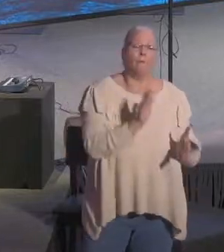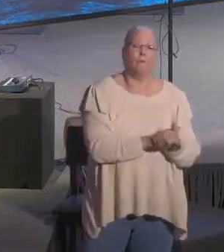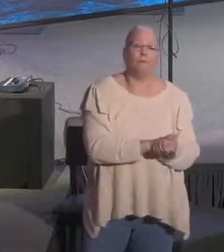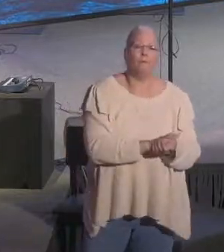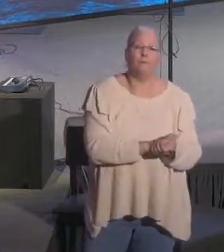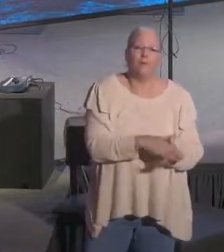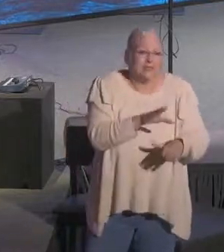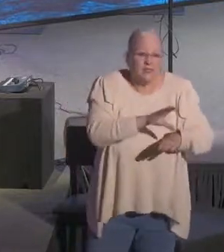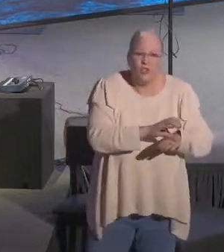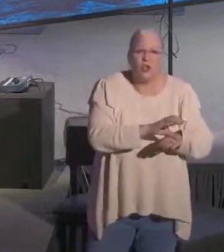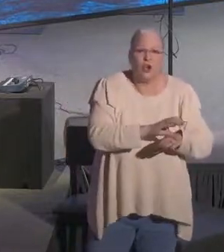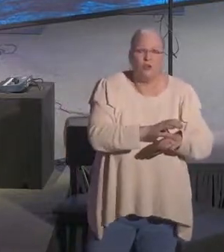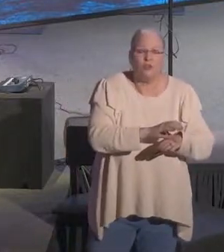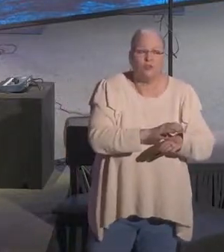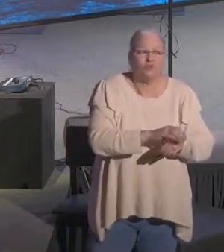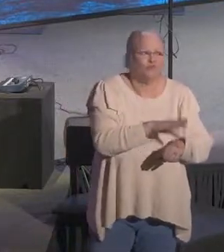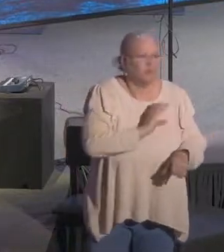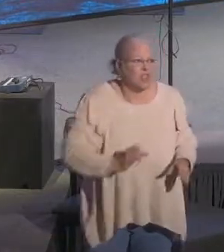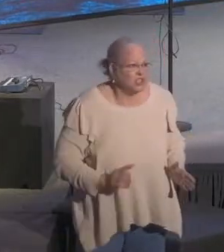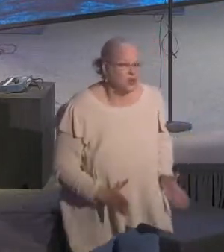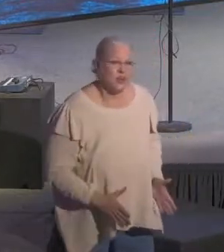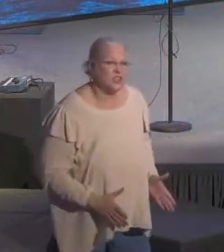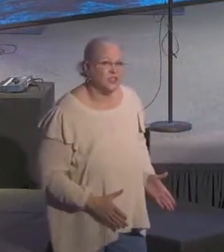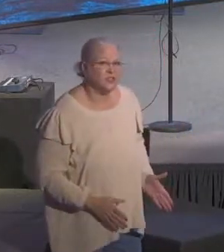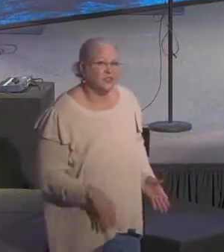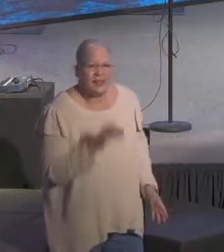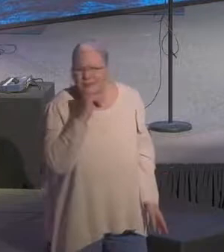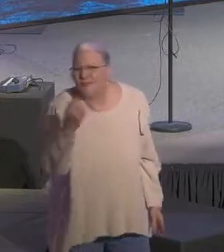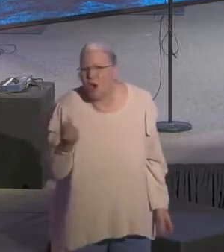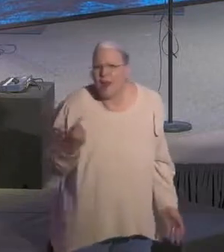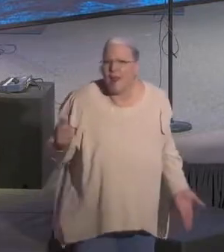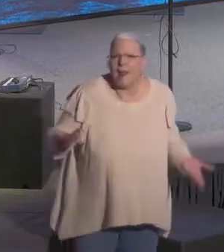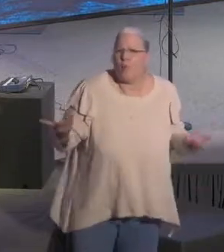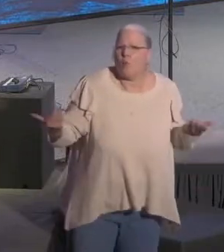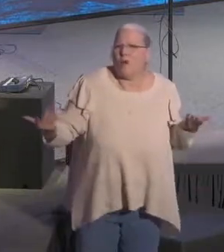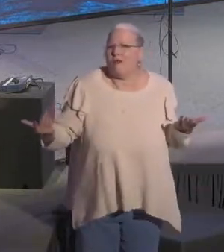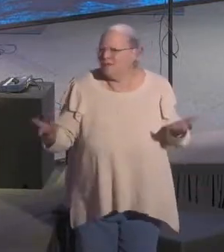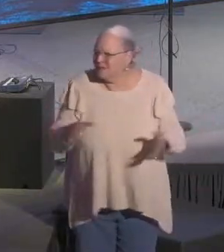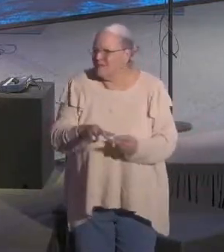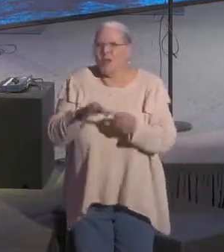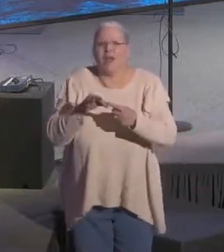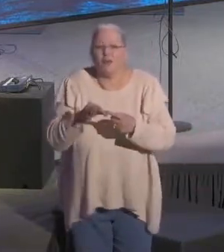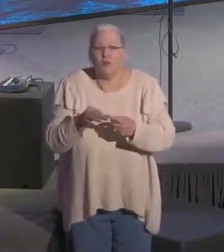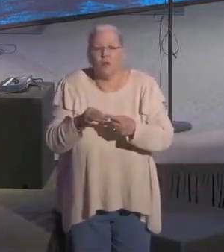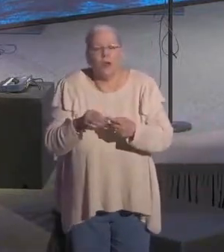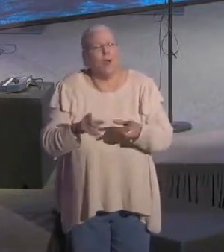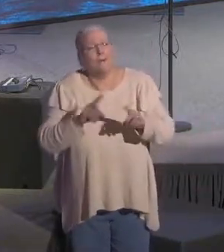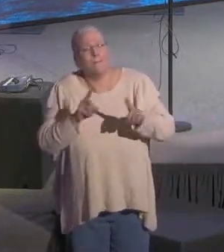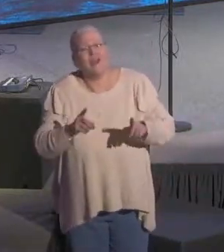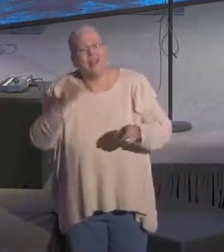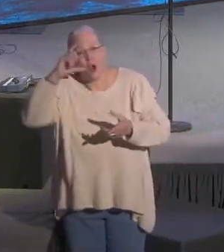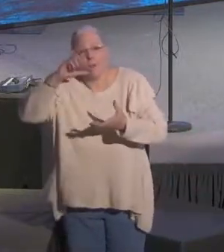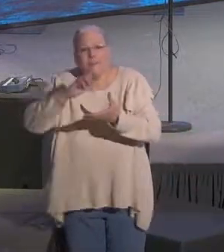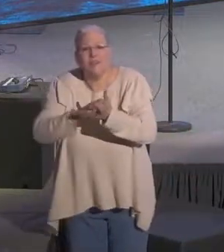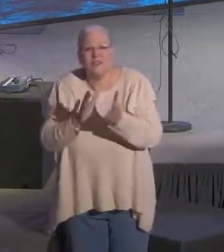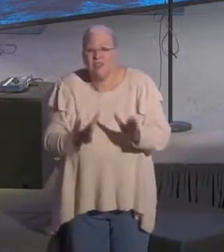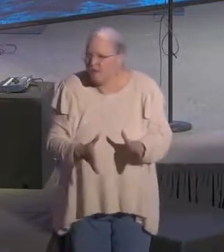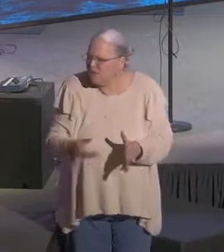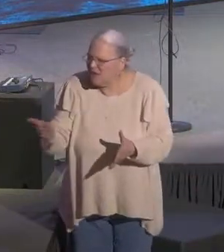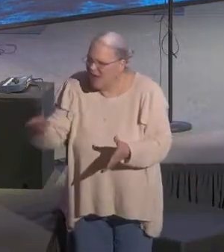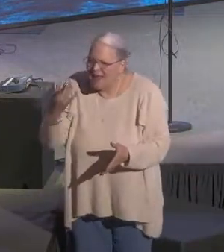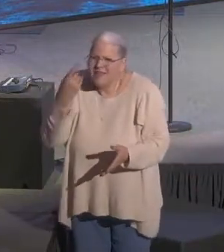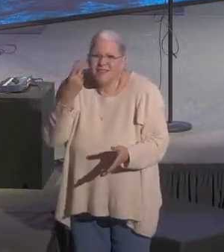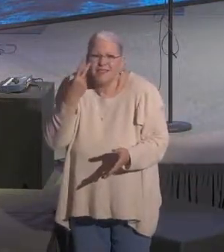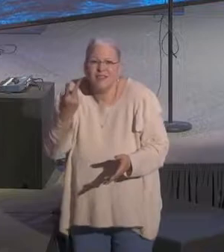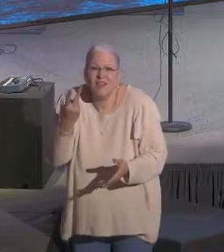It's the church. It's Christians. It's not anyone else. For the most part, it's believers. And I wonder, where do these people got these tents? I